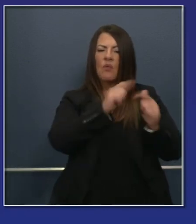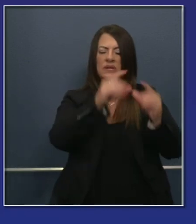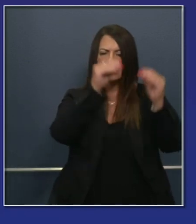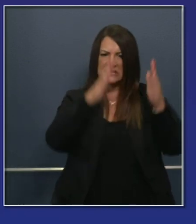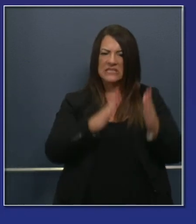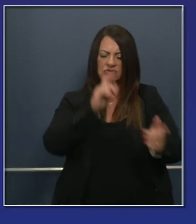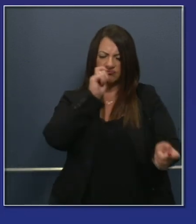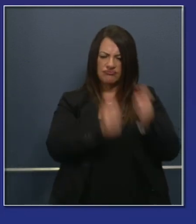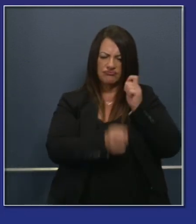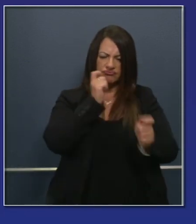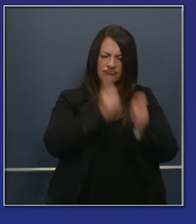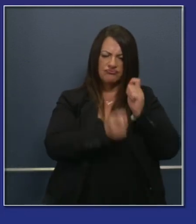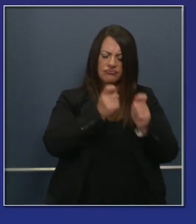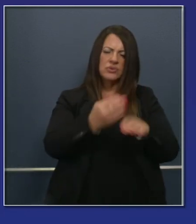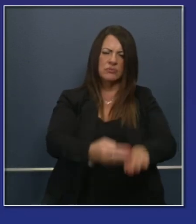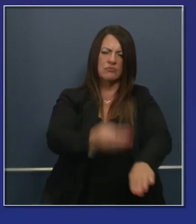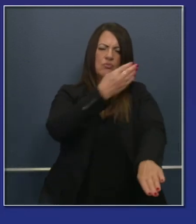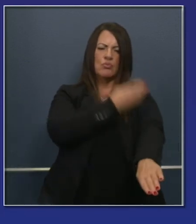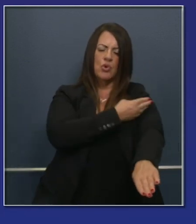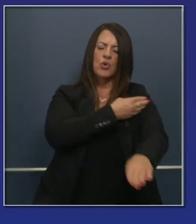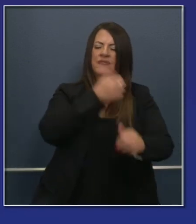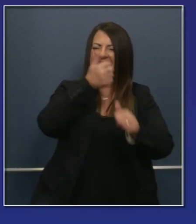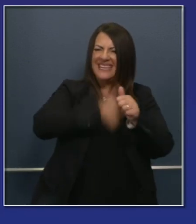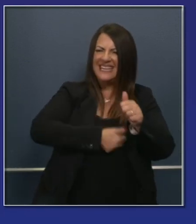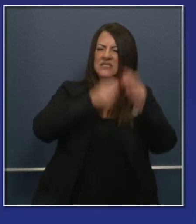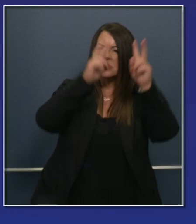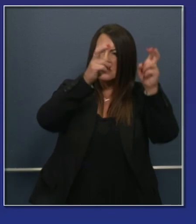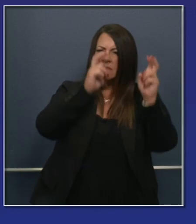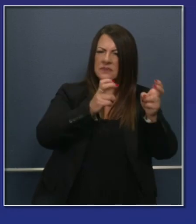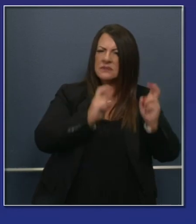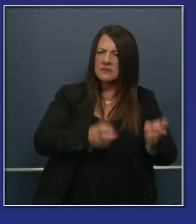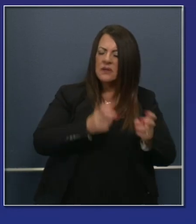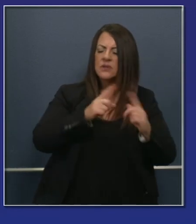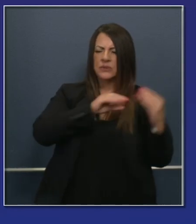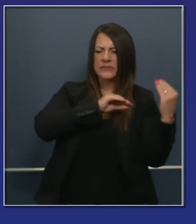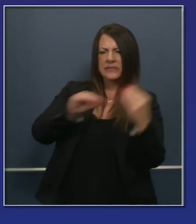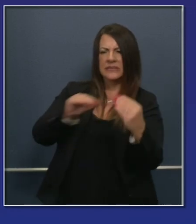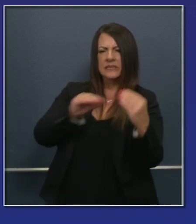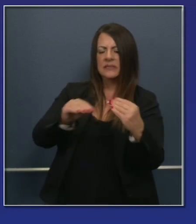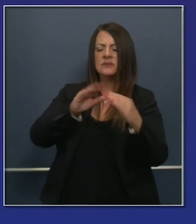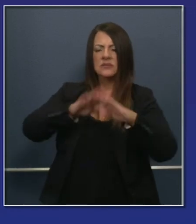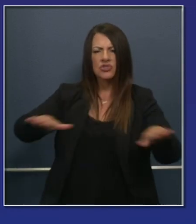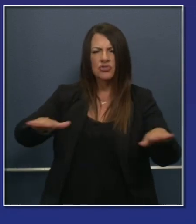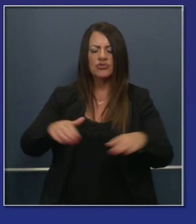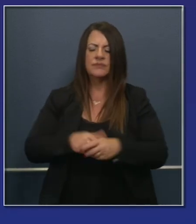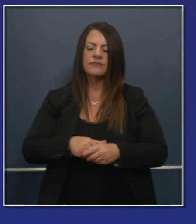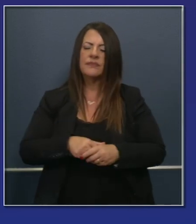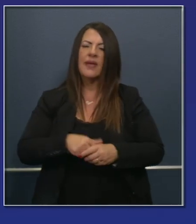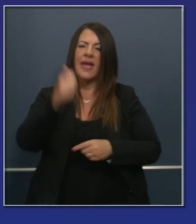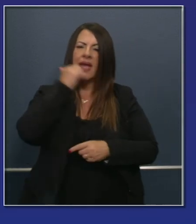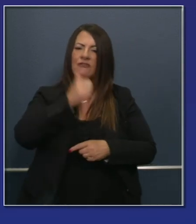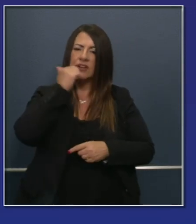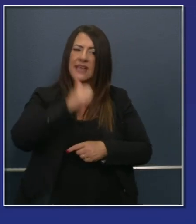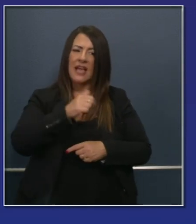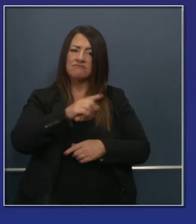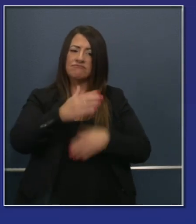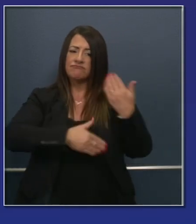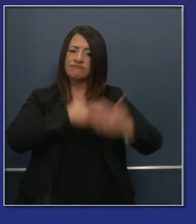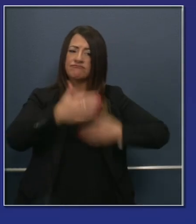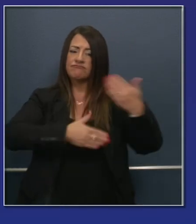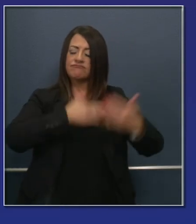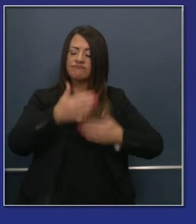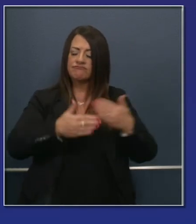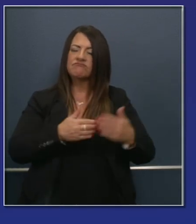to use technology to accelerate learning. They've got social-emotional learning leading off every day, and that's also